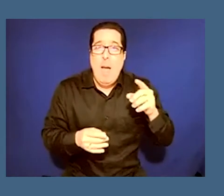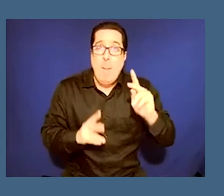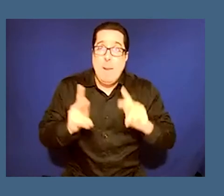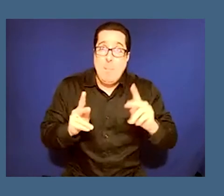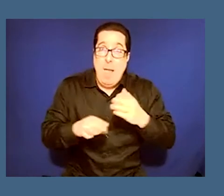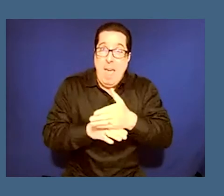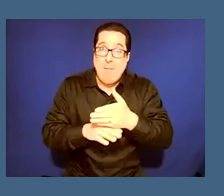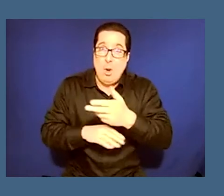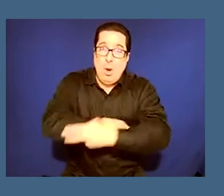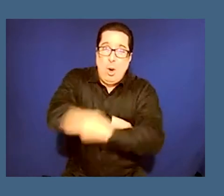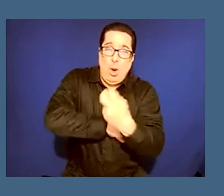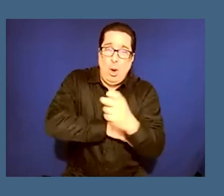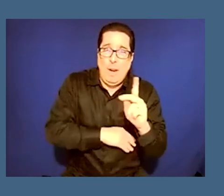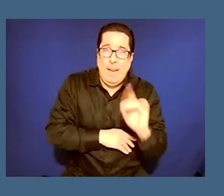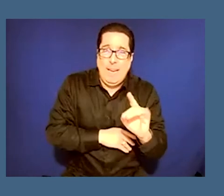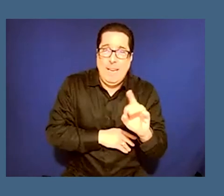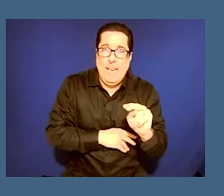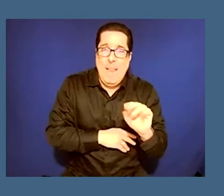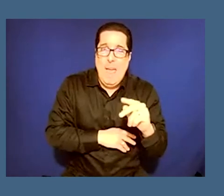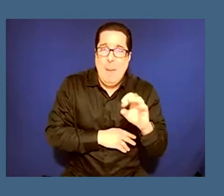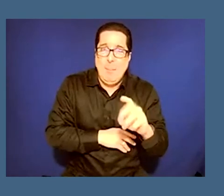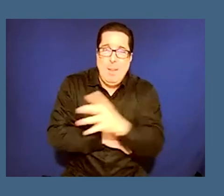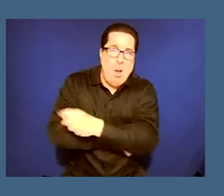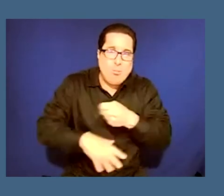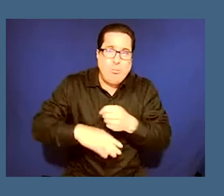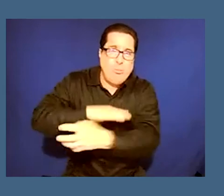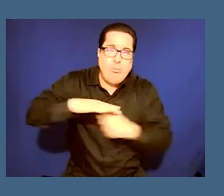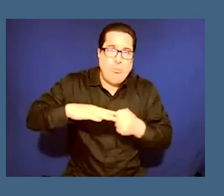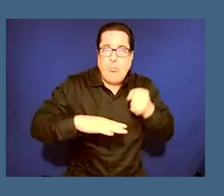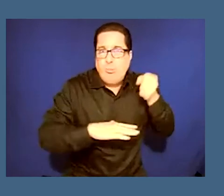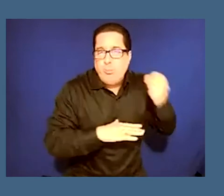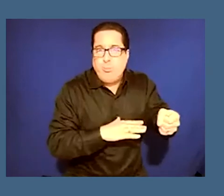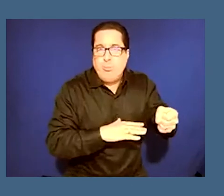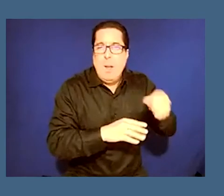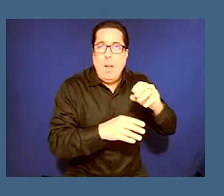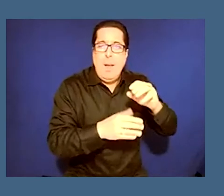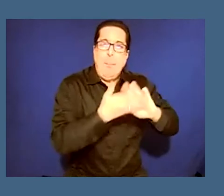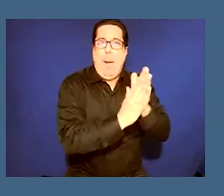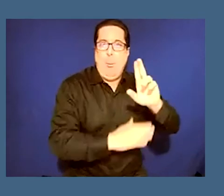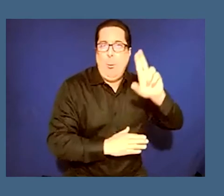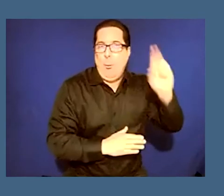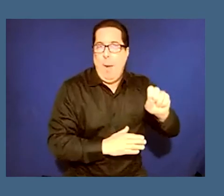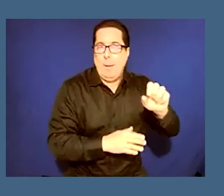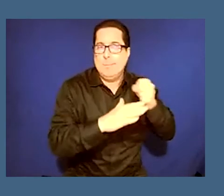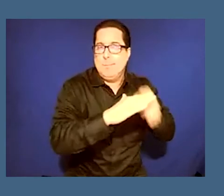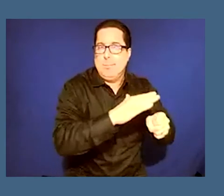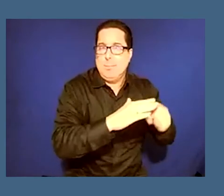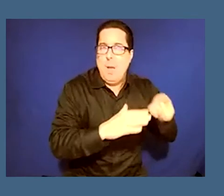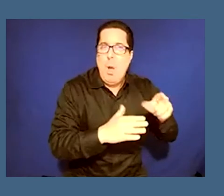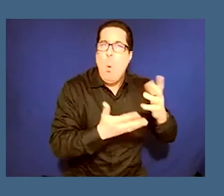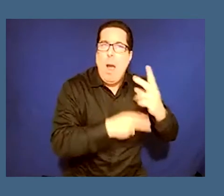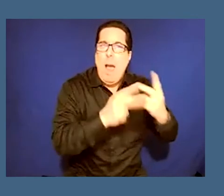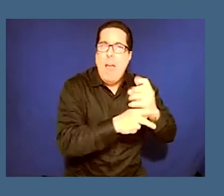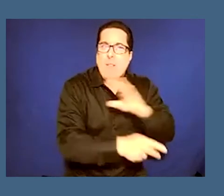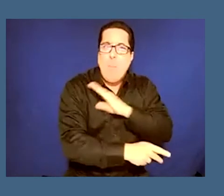were landed let's say in what became the united states and the kind of power that they must have had i wondered what